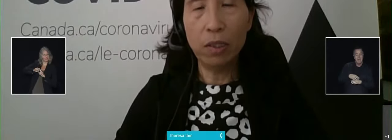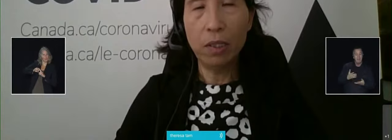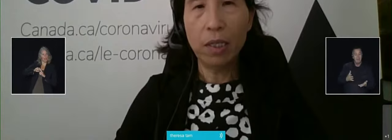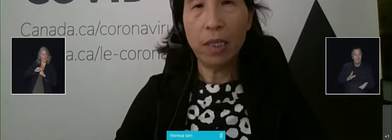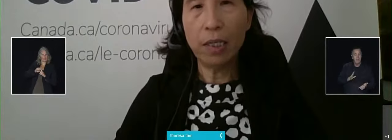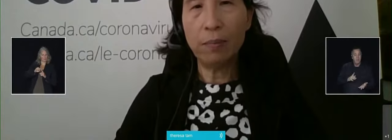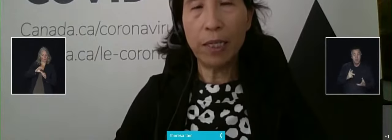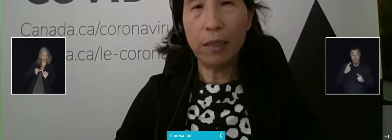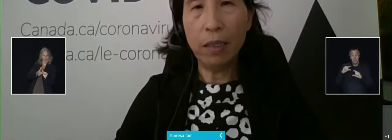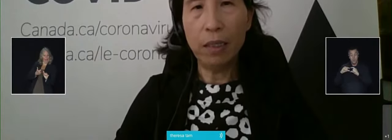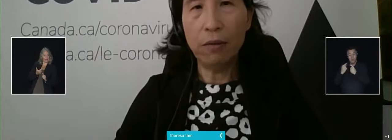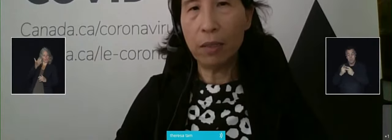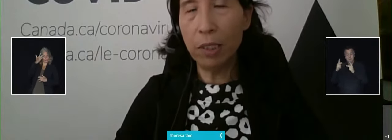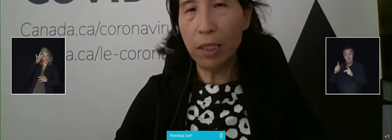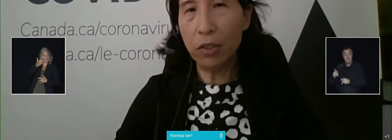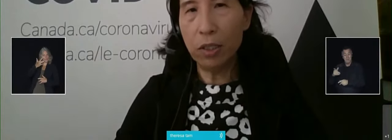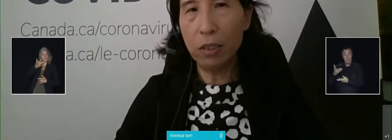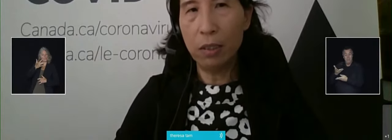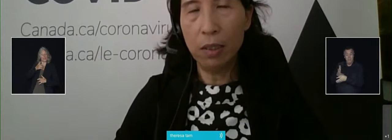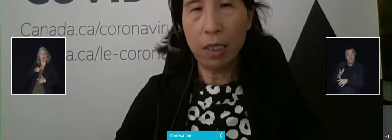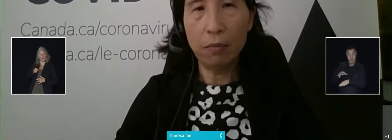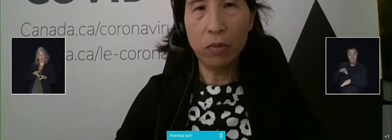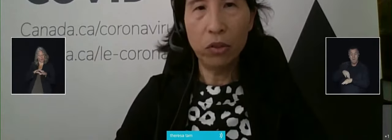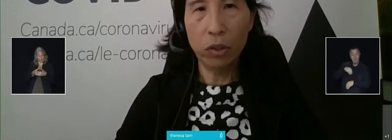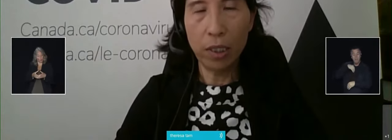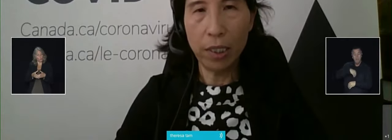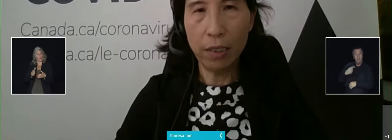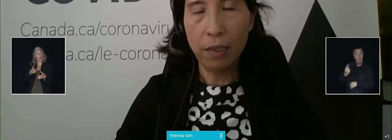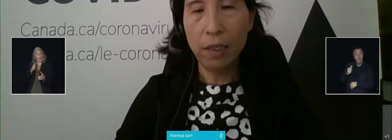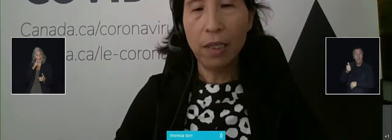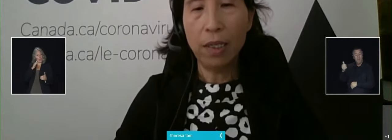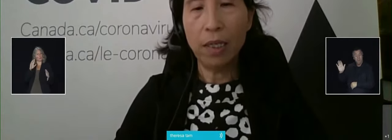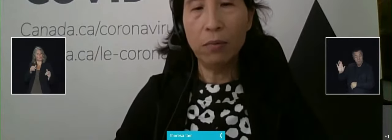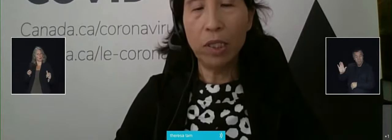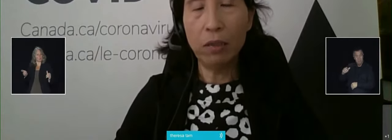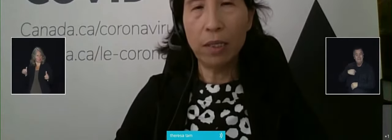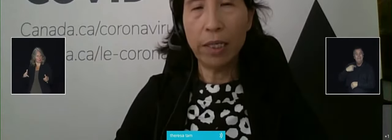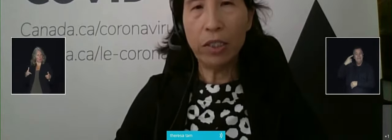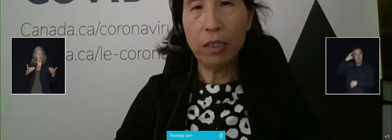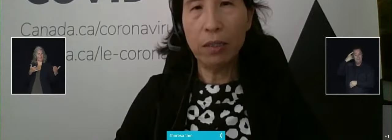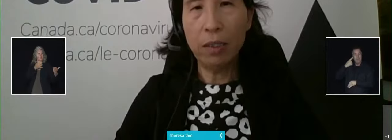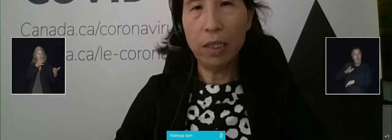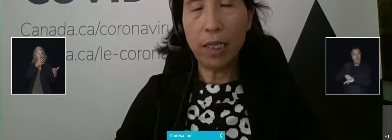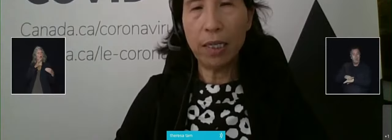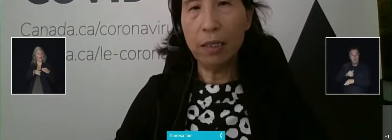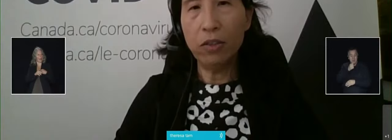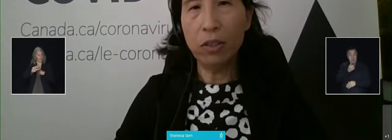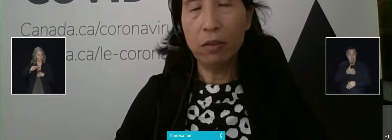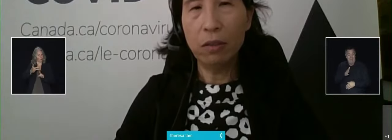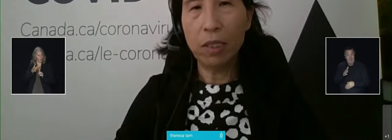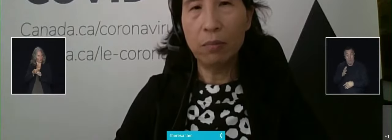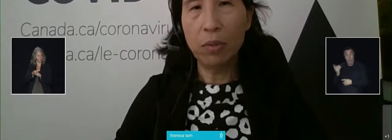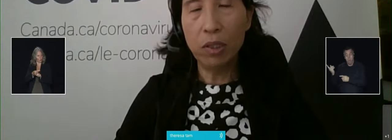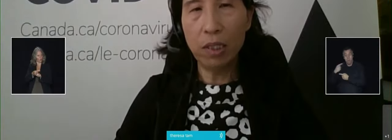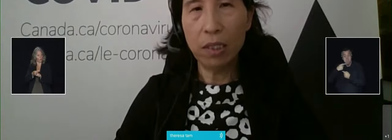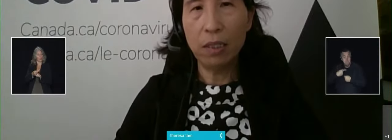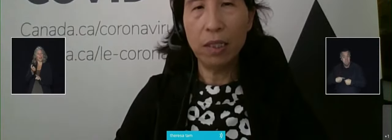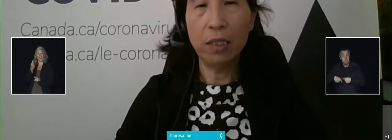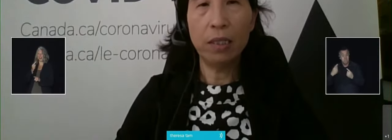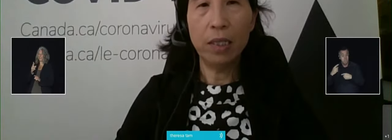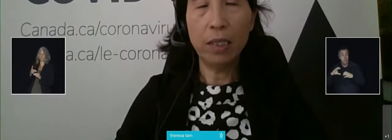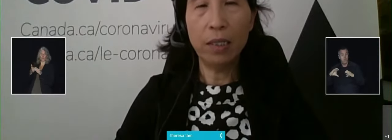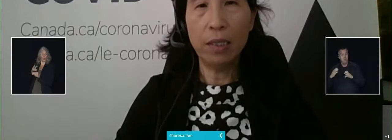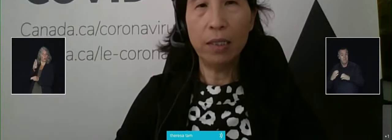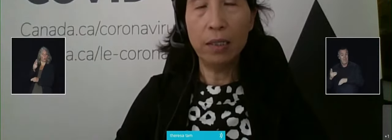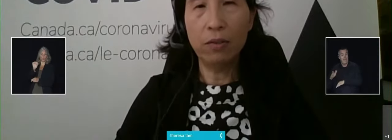individuals, I expect the recommendations to come shortly. And we don't actually consider that additional dose a booster.